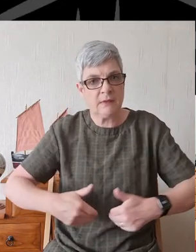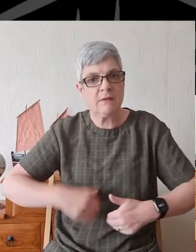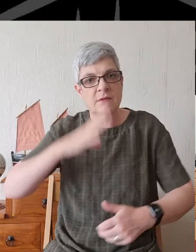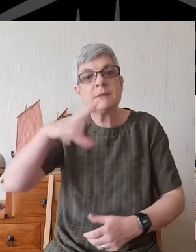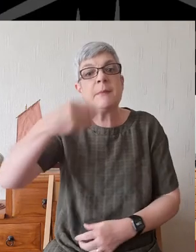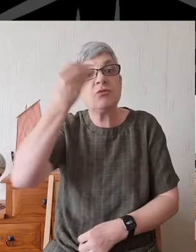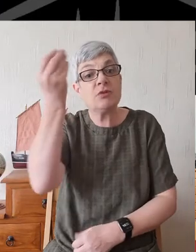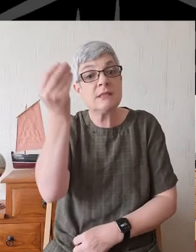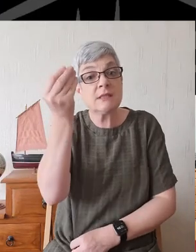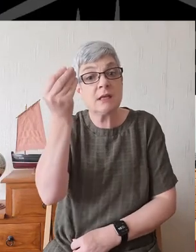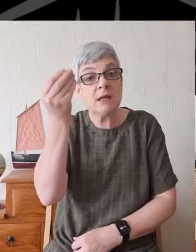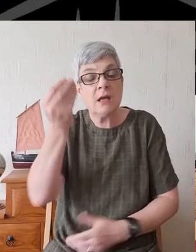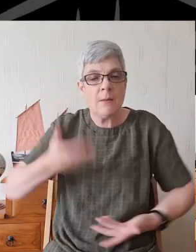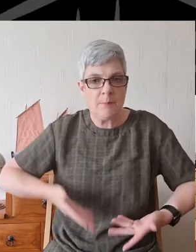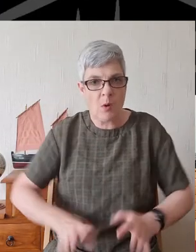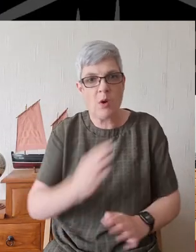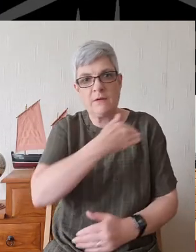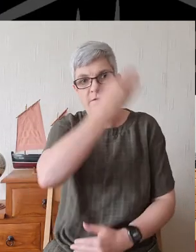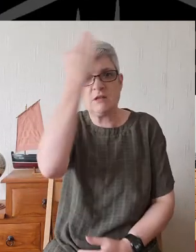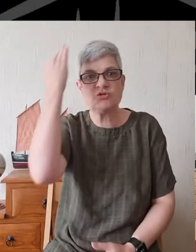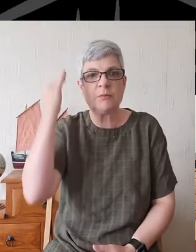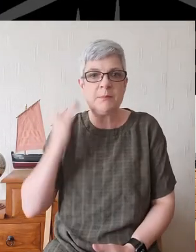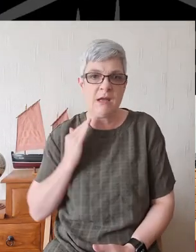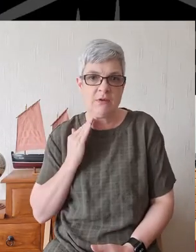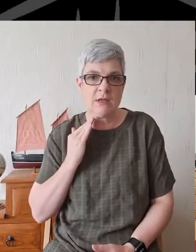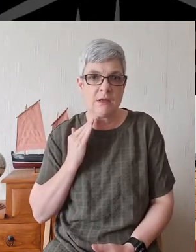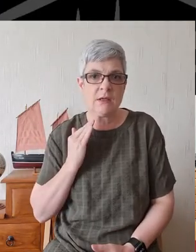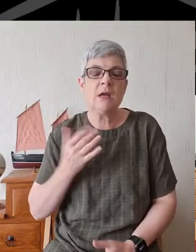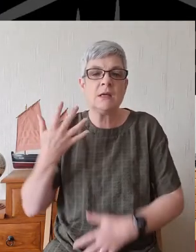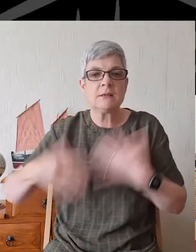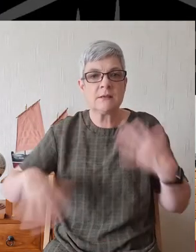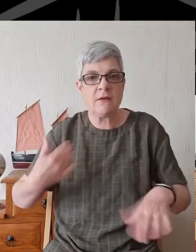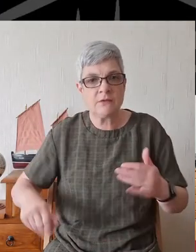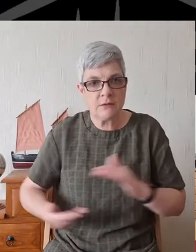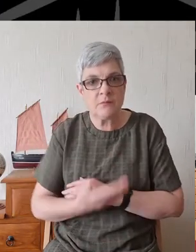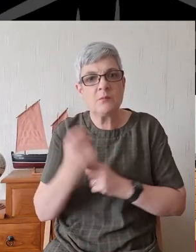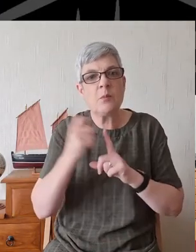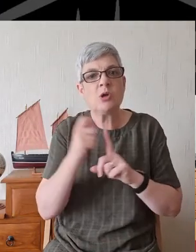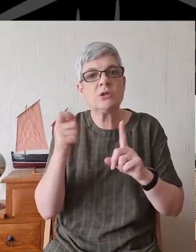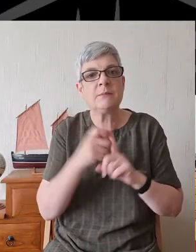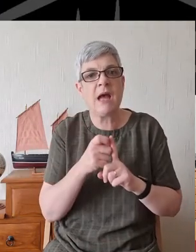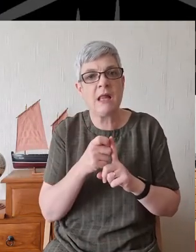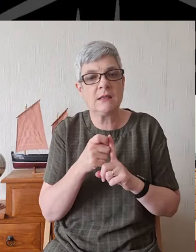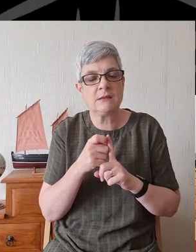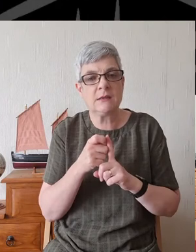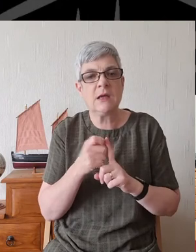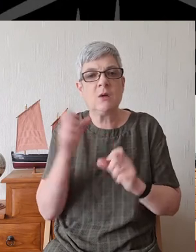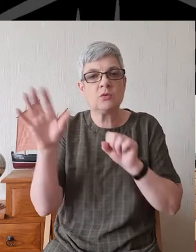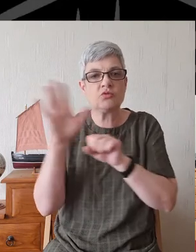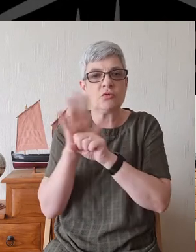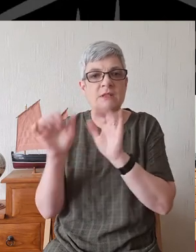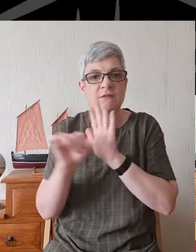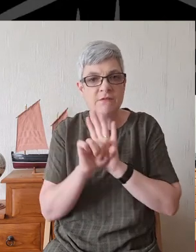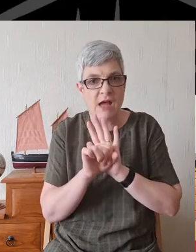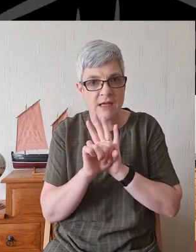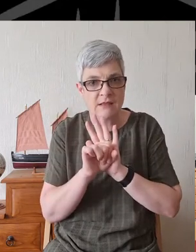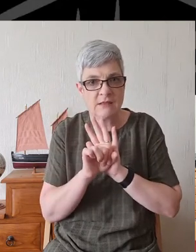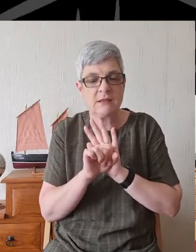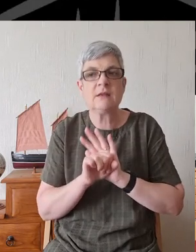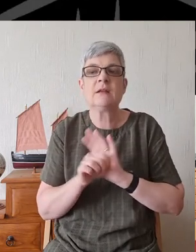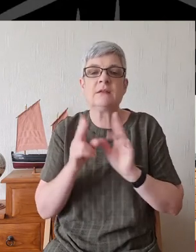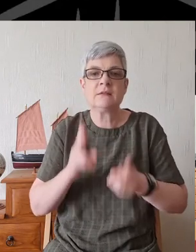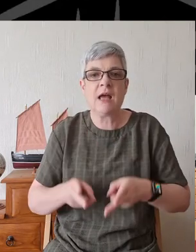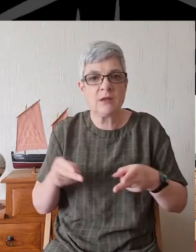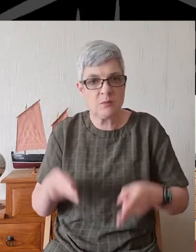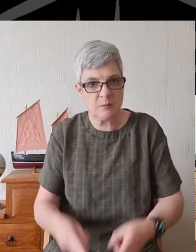Born of a virgin baby Suffered under one she's pilot For she was lying, died, and died